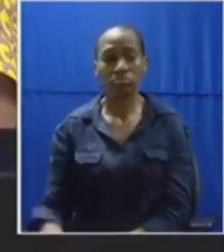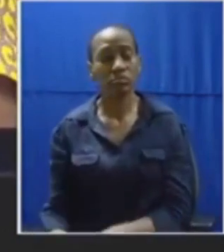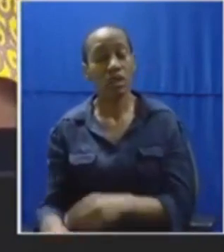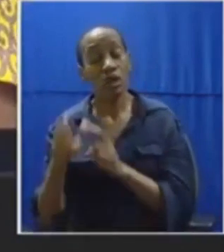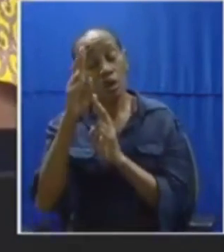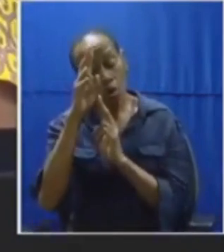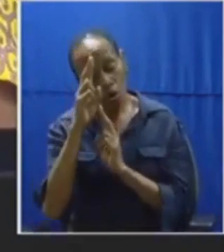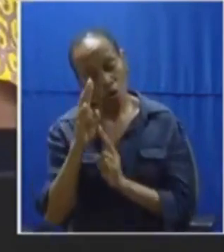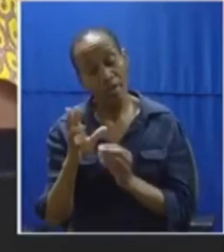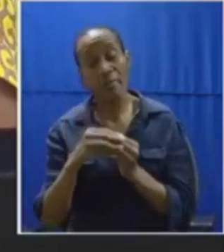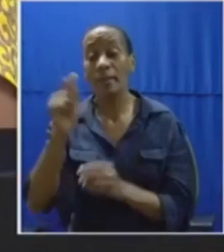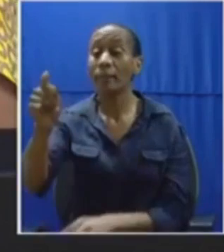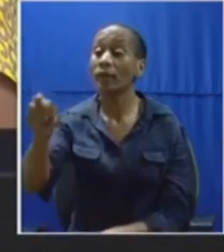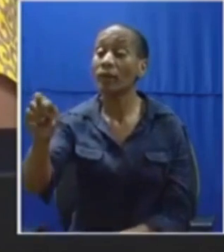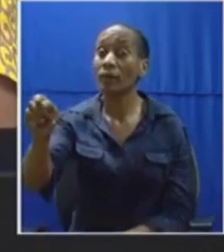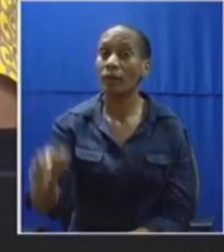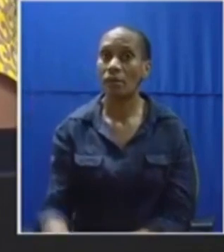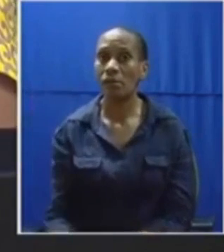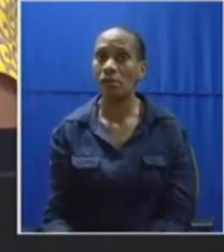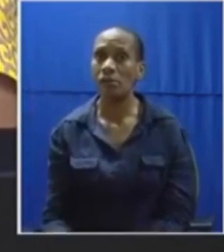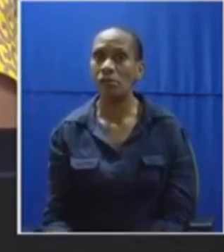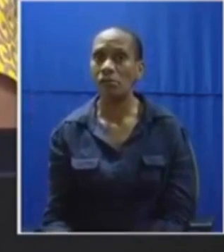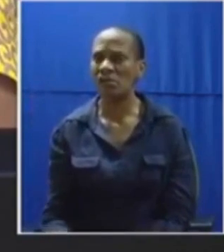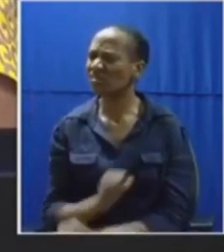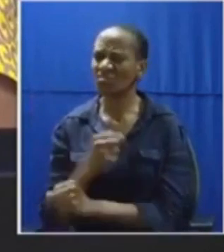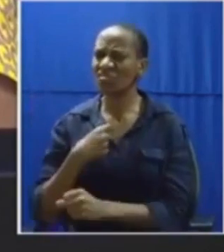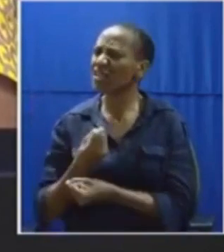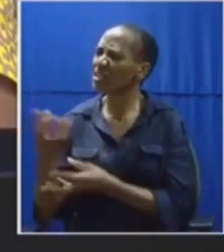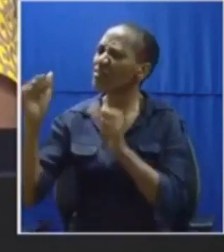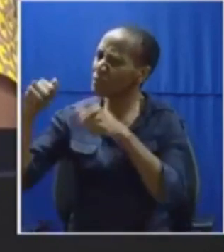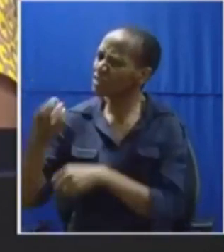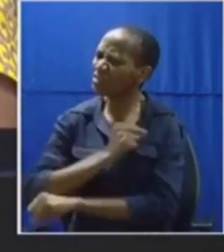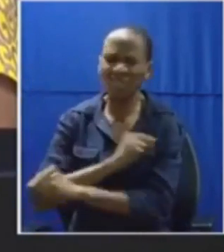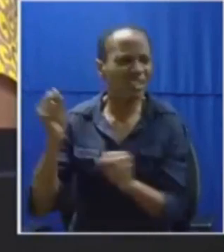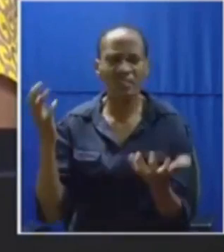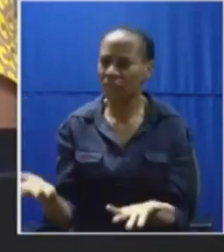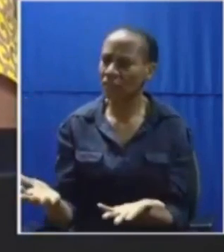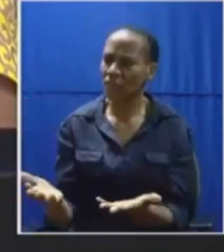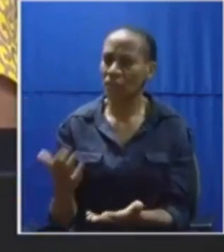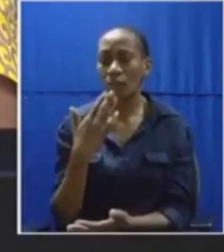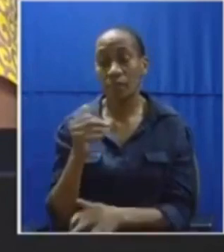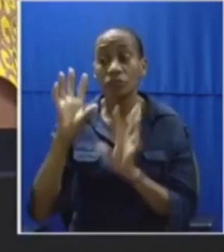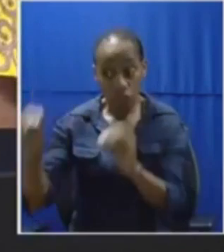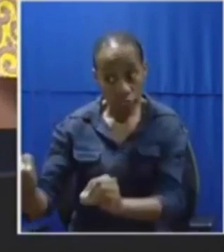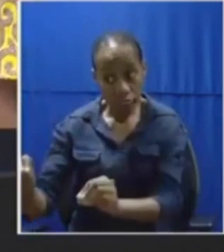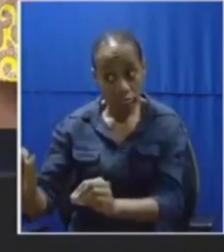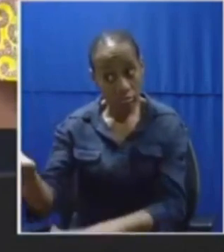Honorable Member, please. I had not recognized you. Please desist.